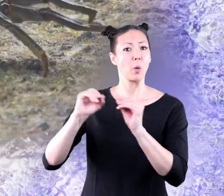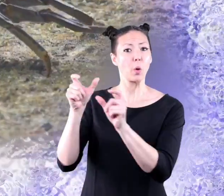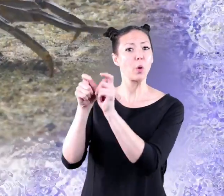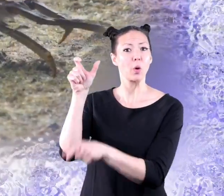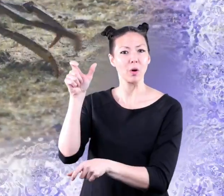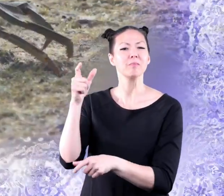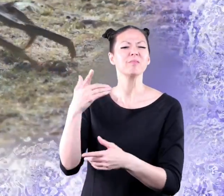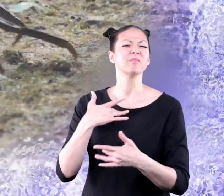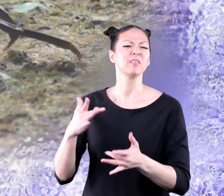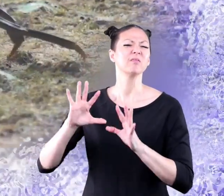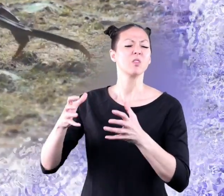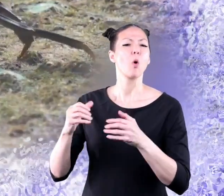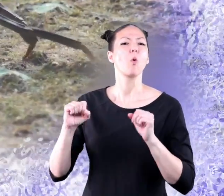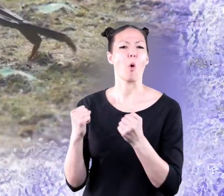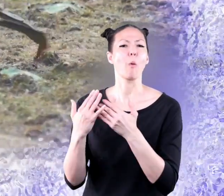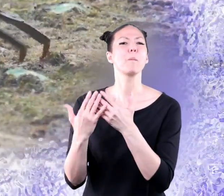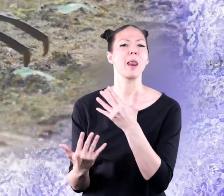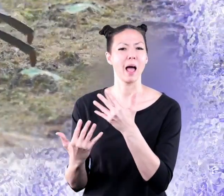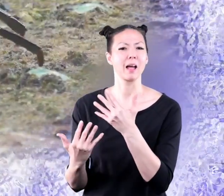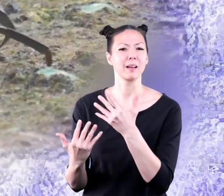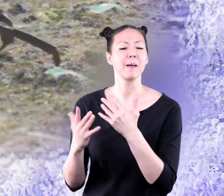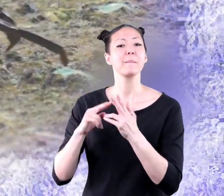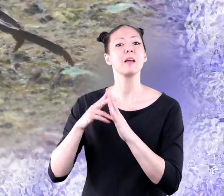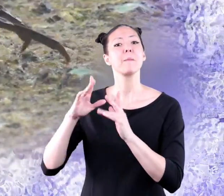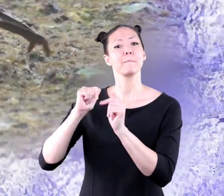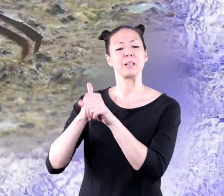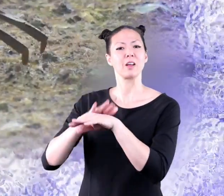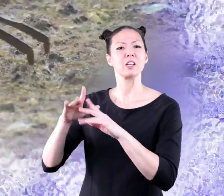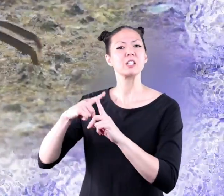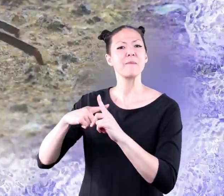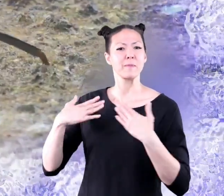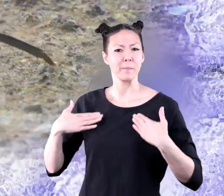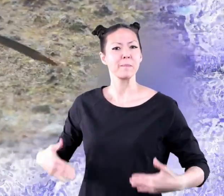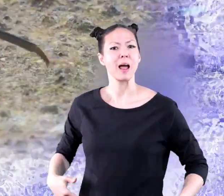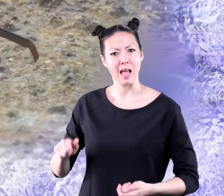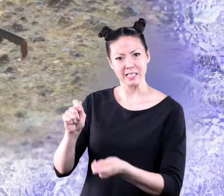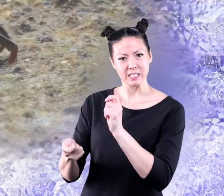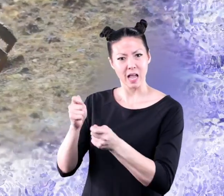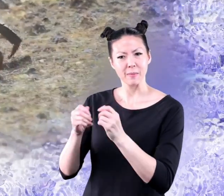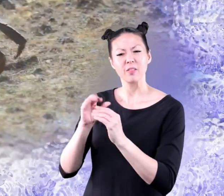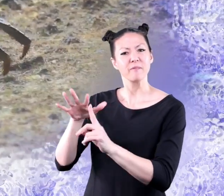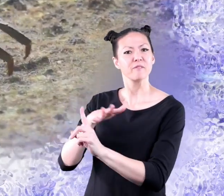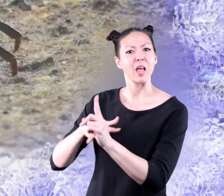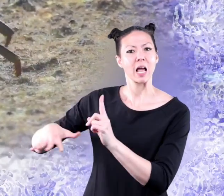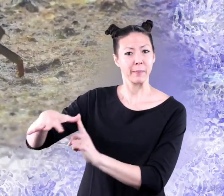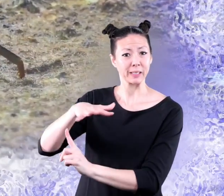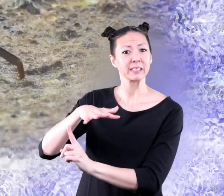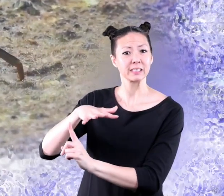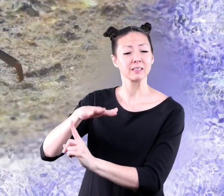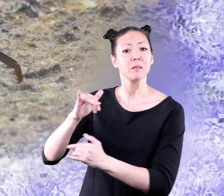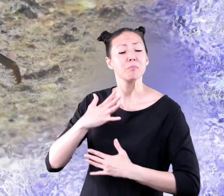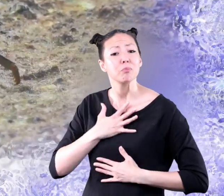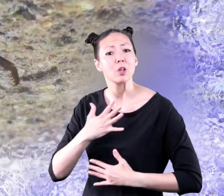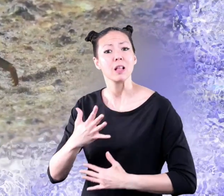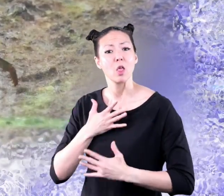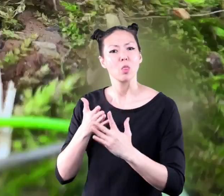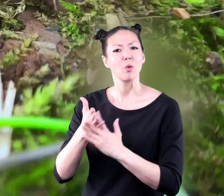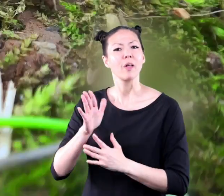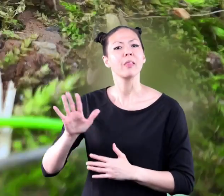invertebrates are usually cold-blooded which means that their body temperature adapts to the temperature of their environment